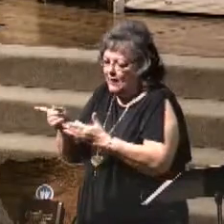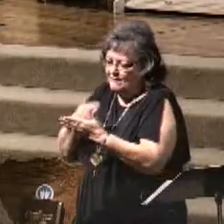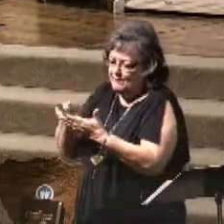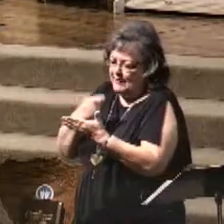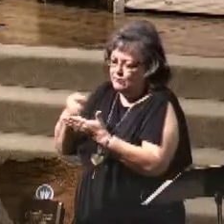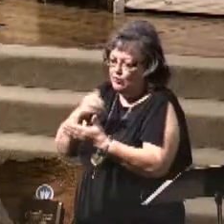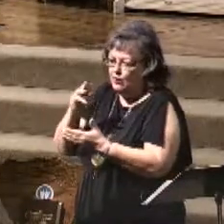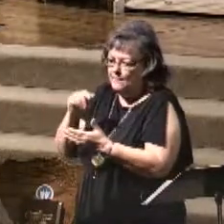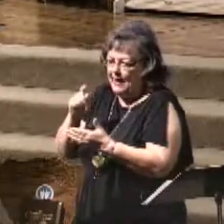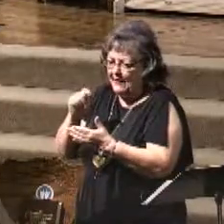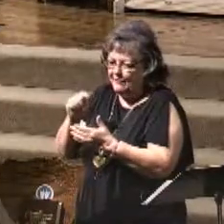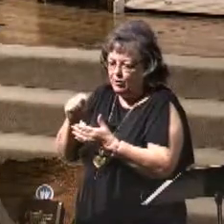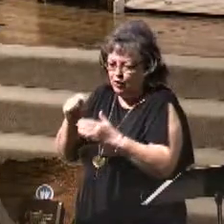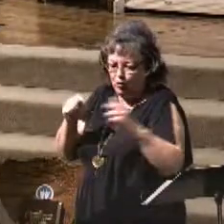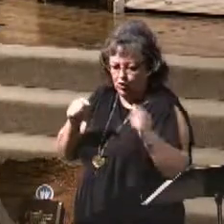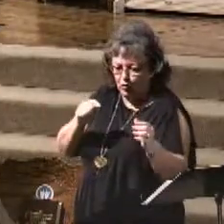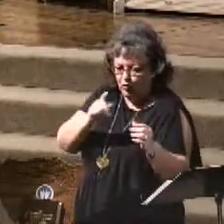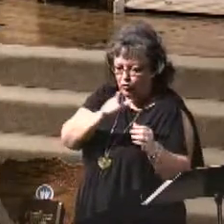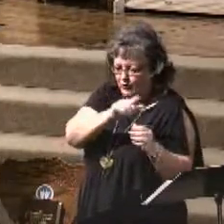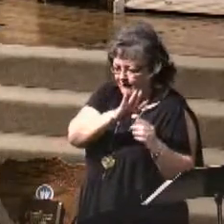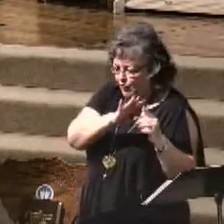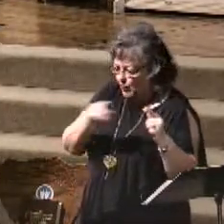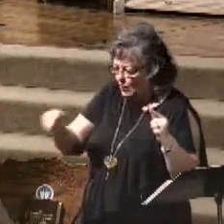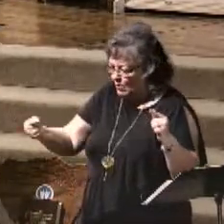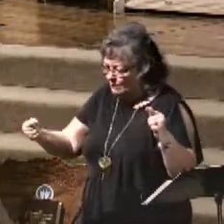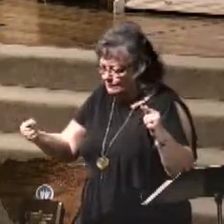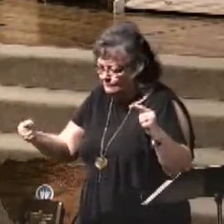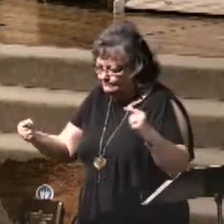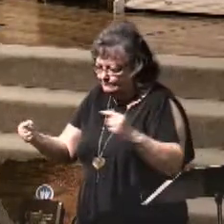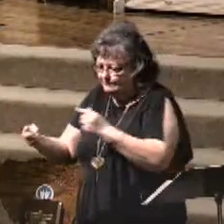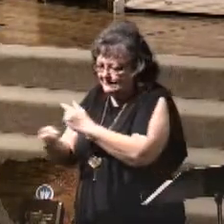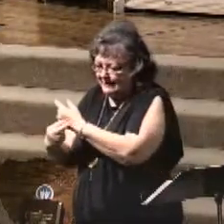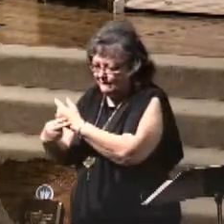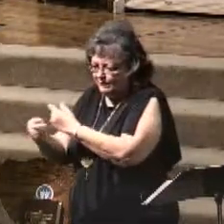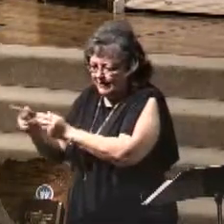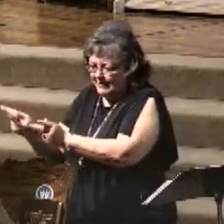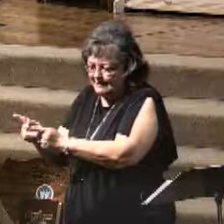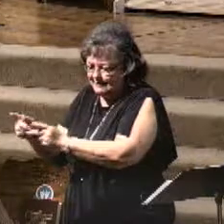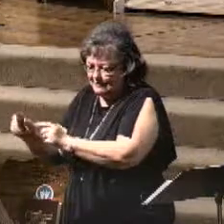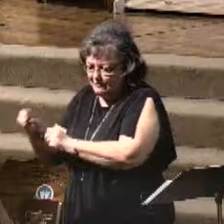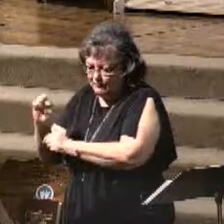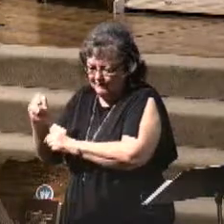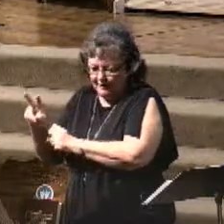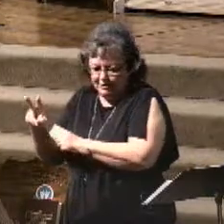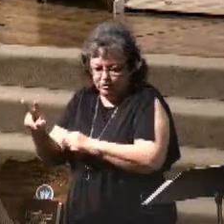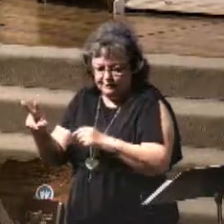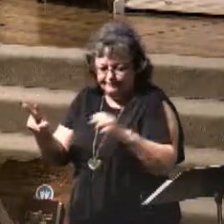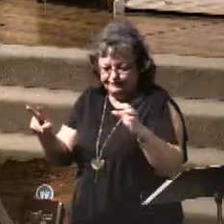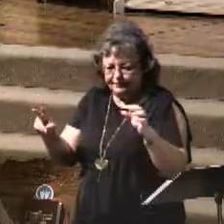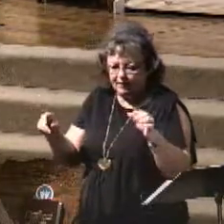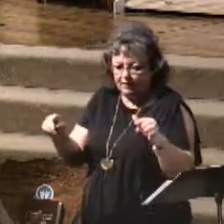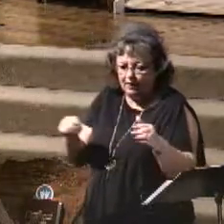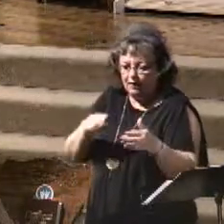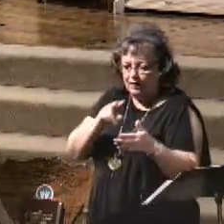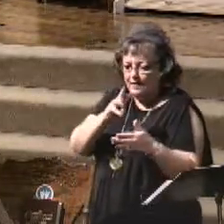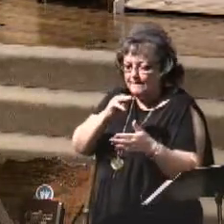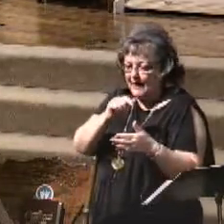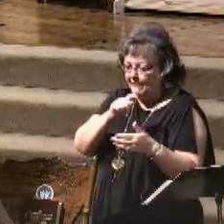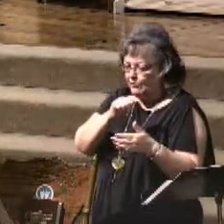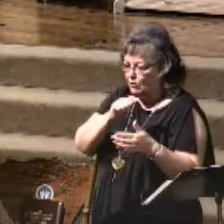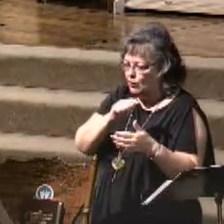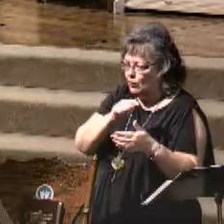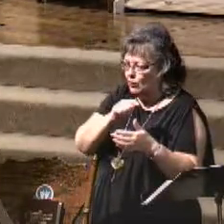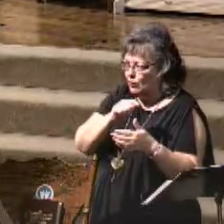Matthew 24, hold your finger in Matthew—in Revelation 6. But if you want to flip back to Matthew 24, we'll read a few verses